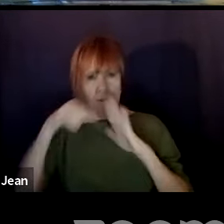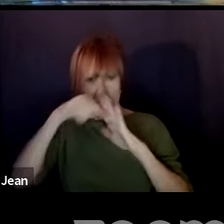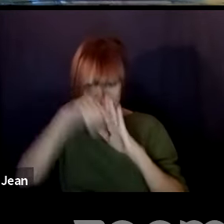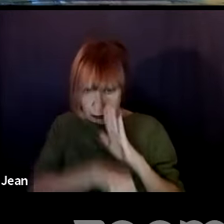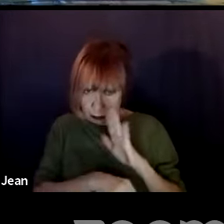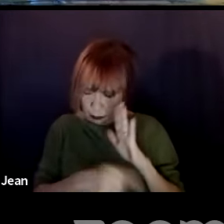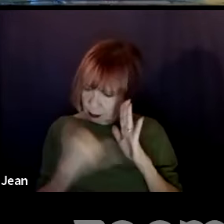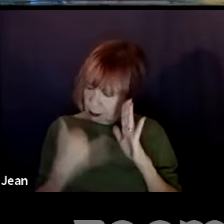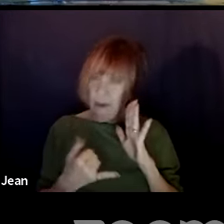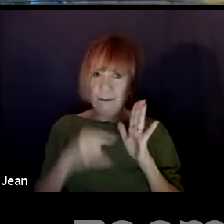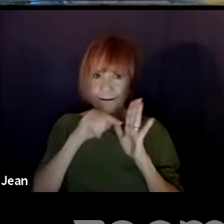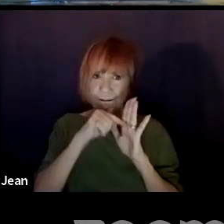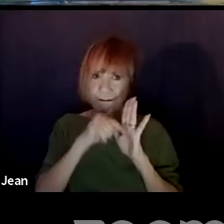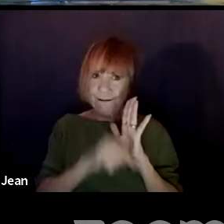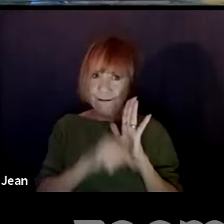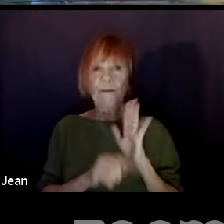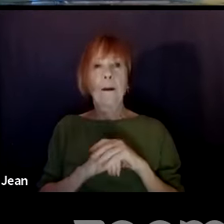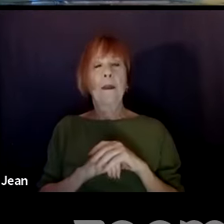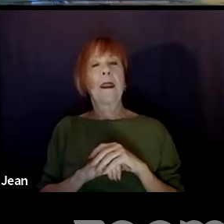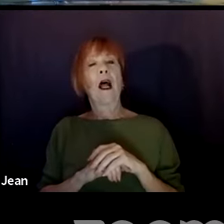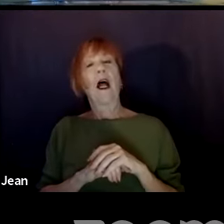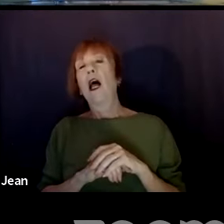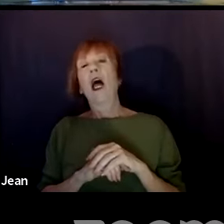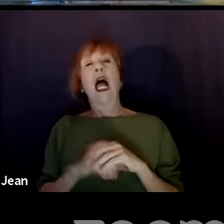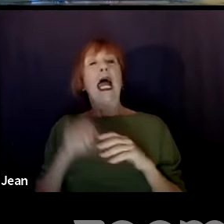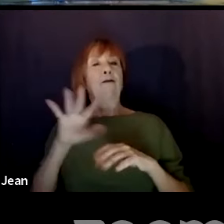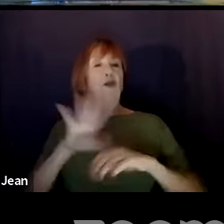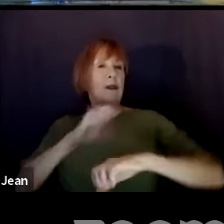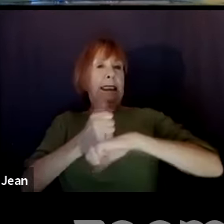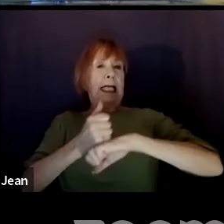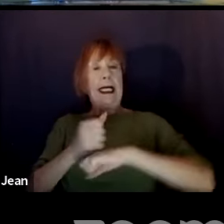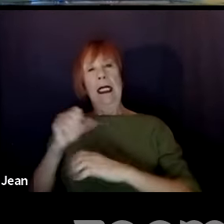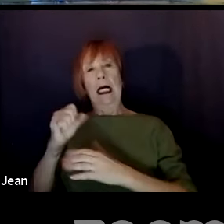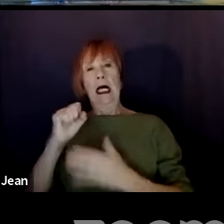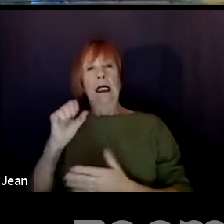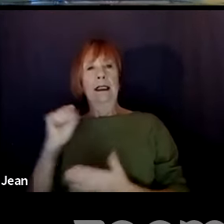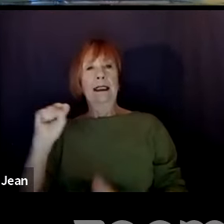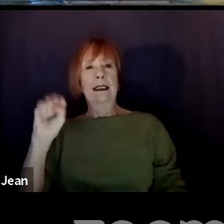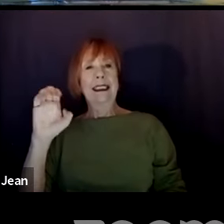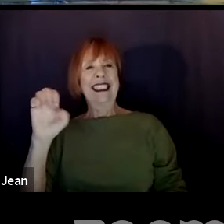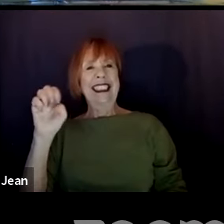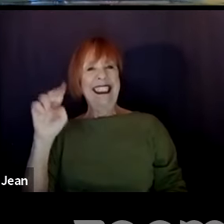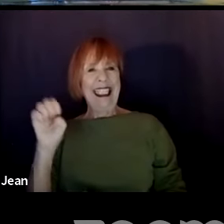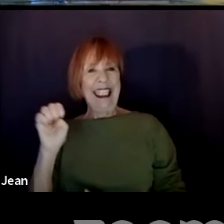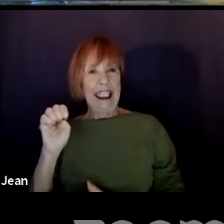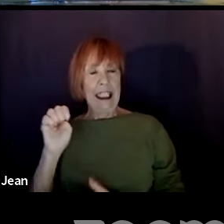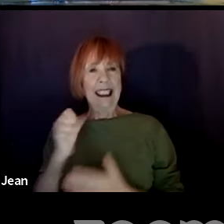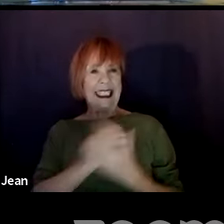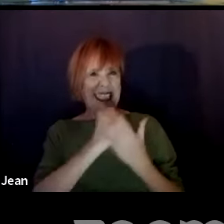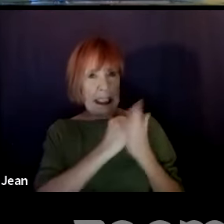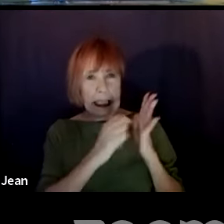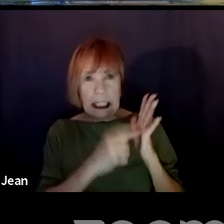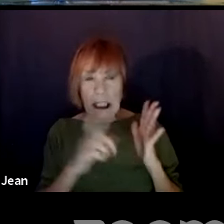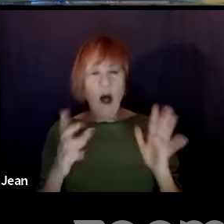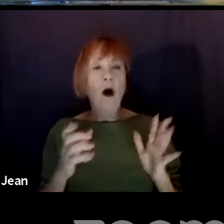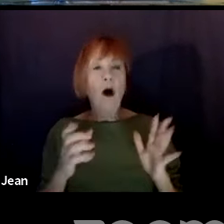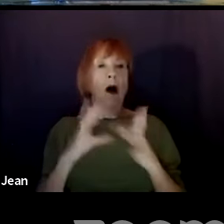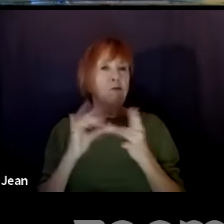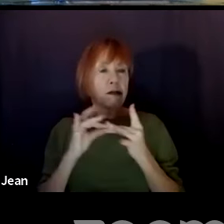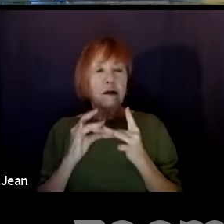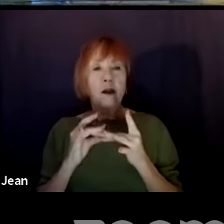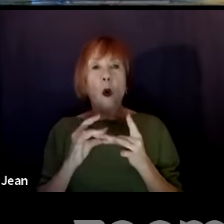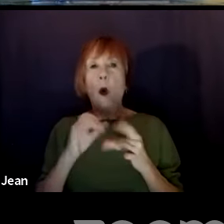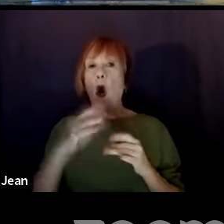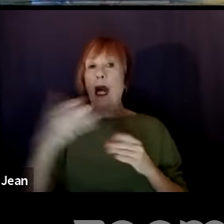And whether you're setting a scene or introducing a character, I'd like to know what's too